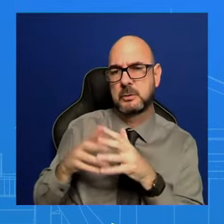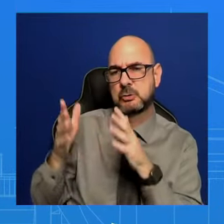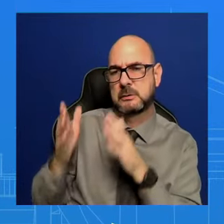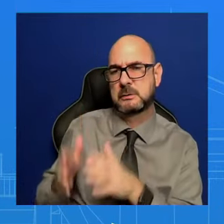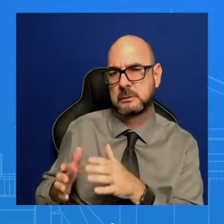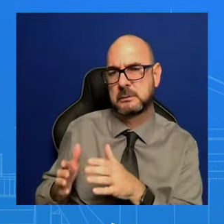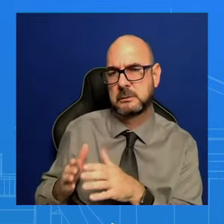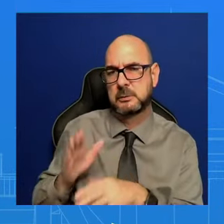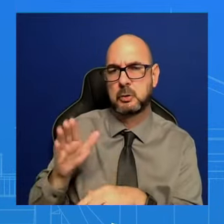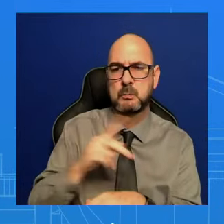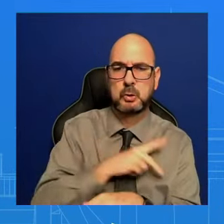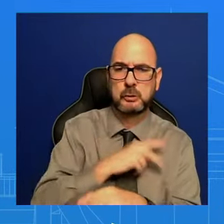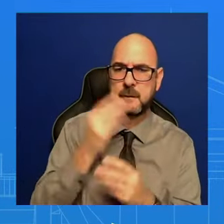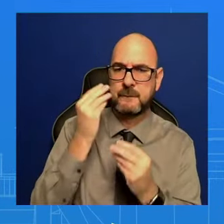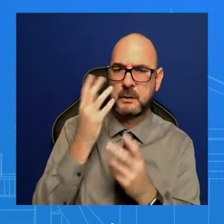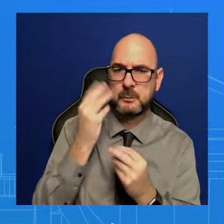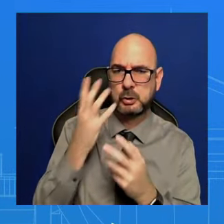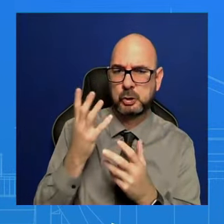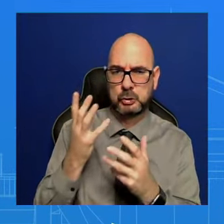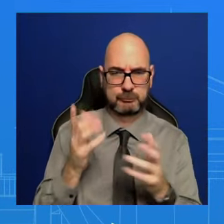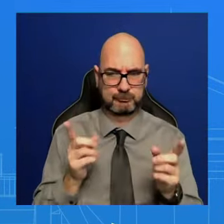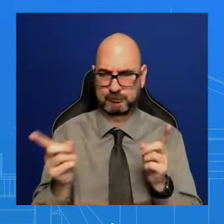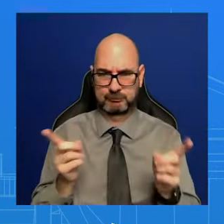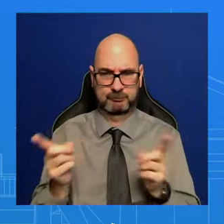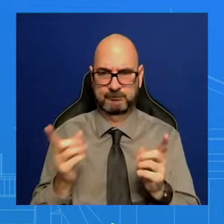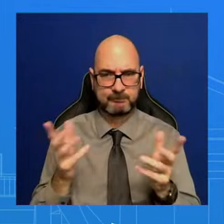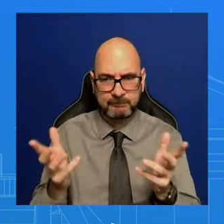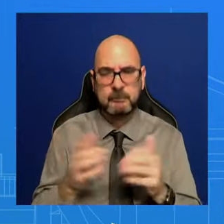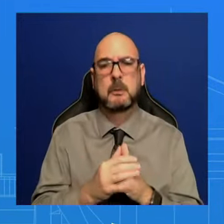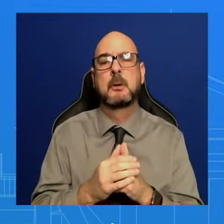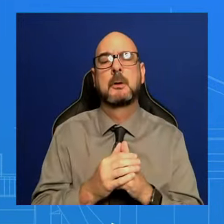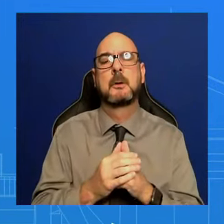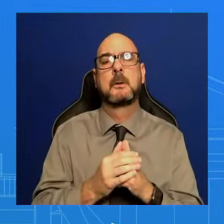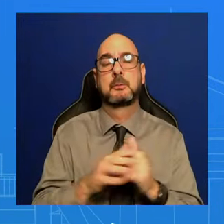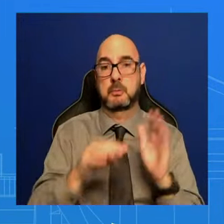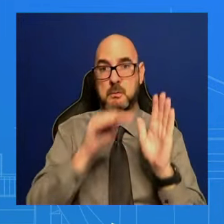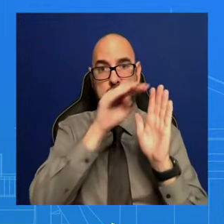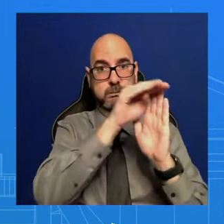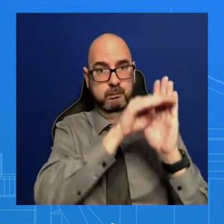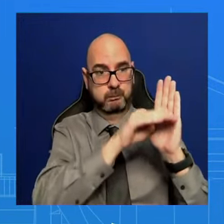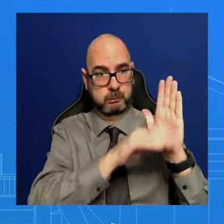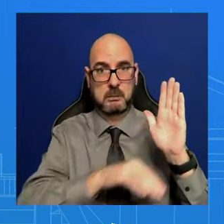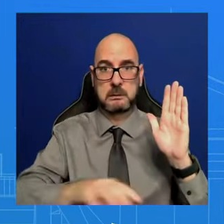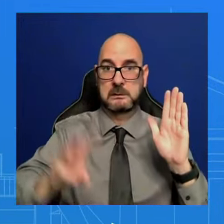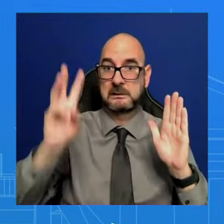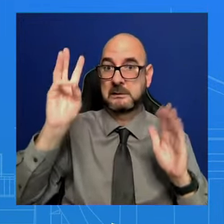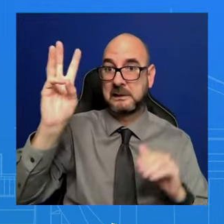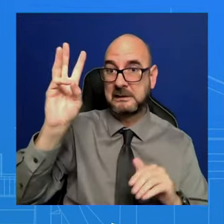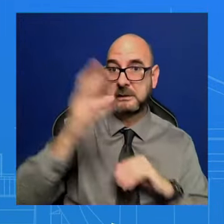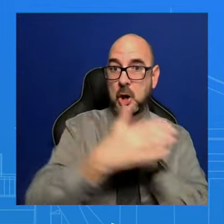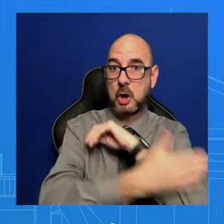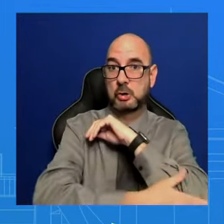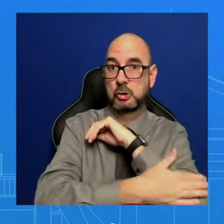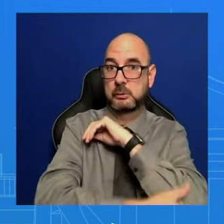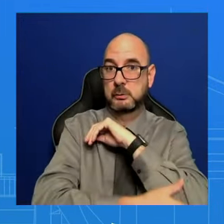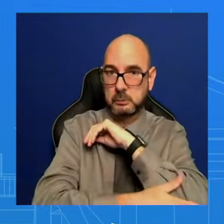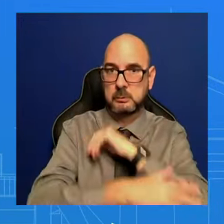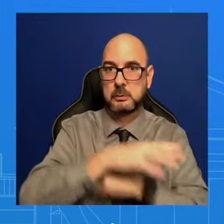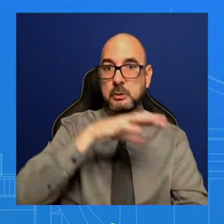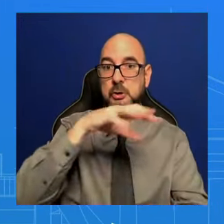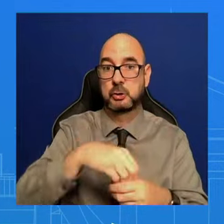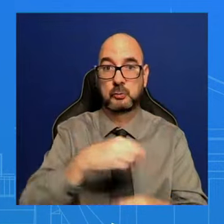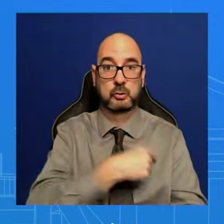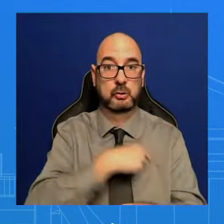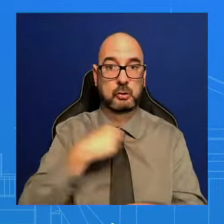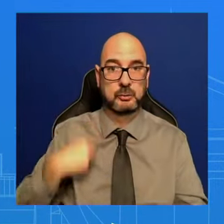is a list of six countries, including China and North Korea. My question is,